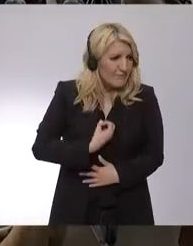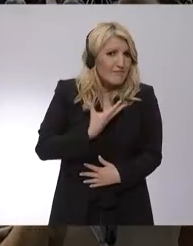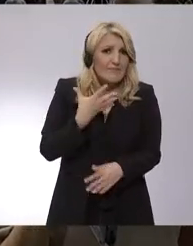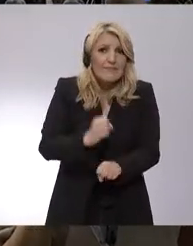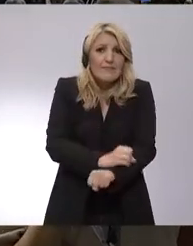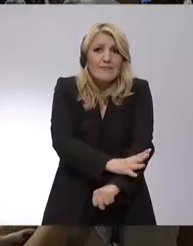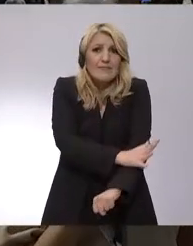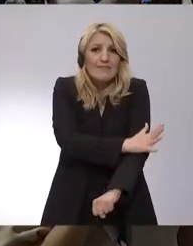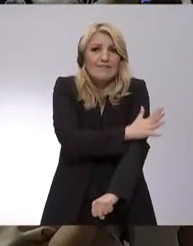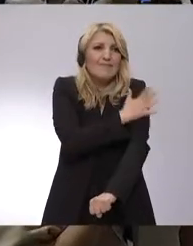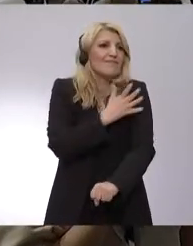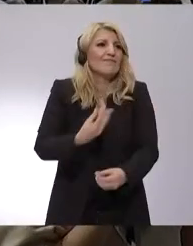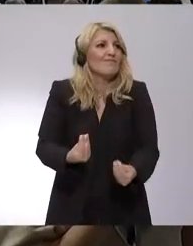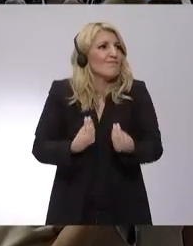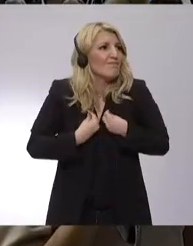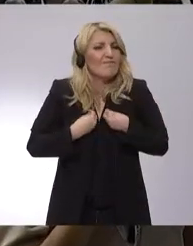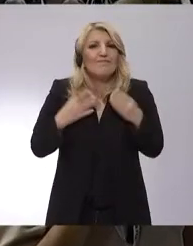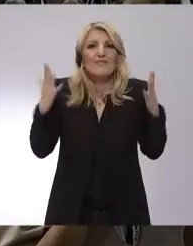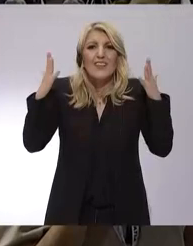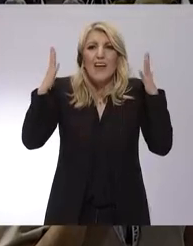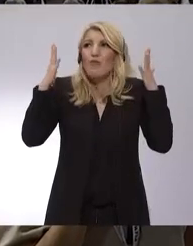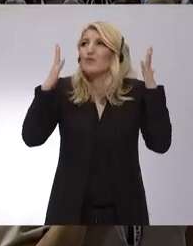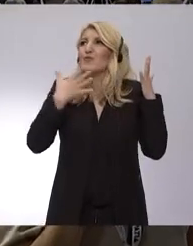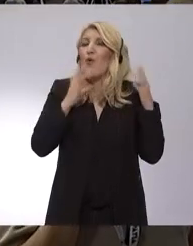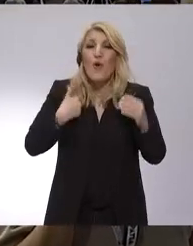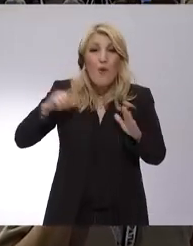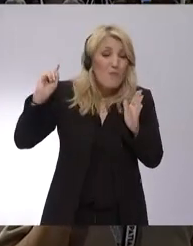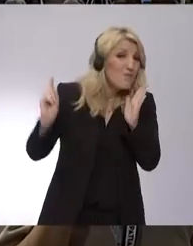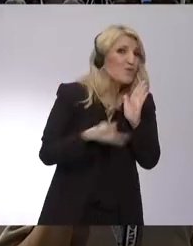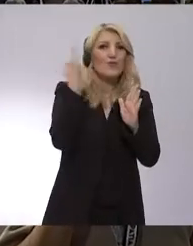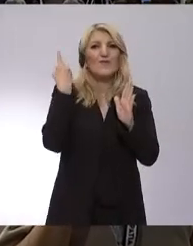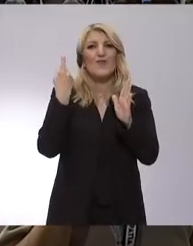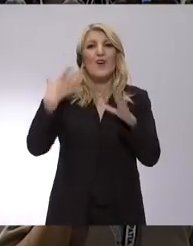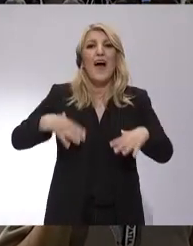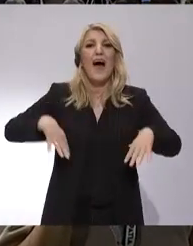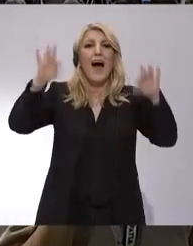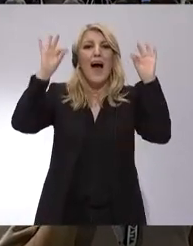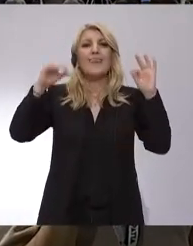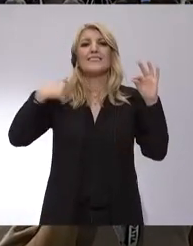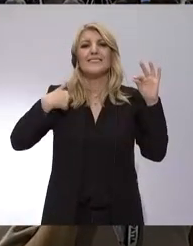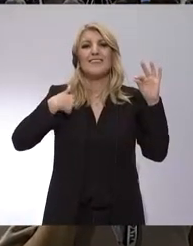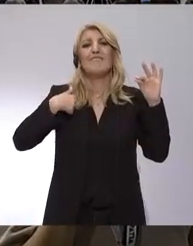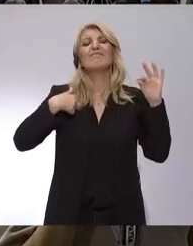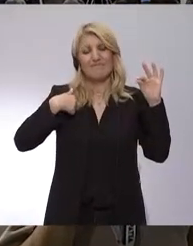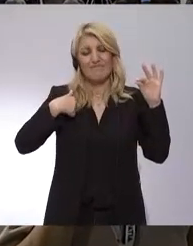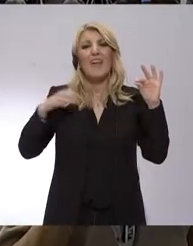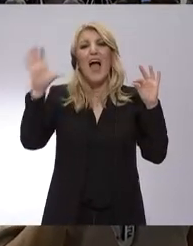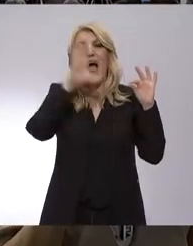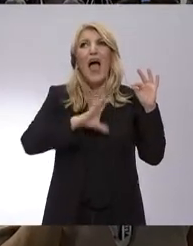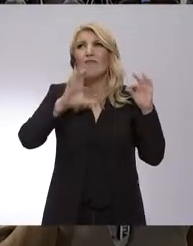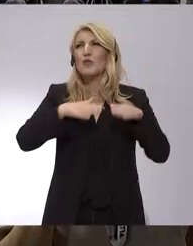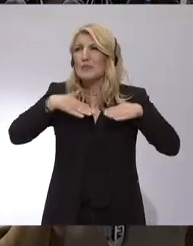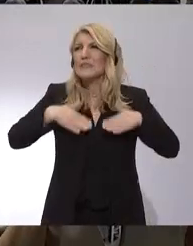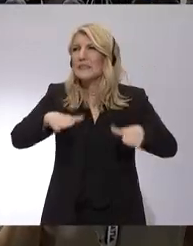2019. Five years and many challenges later, look how far